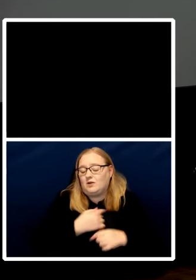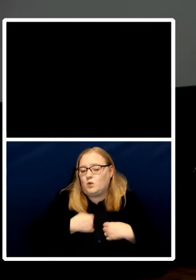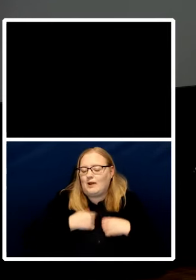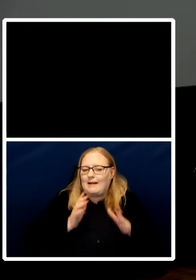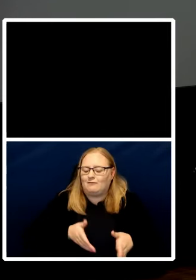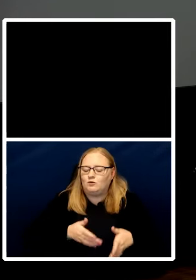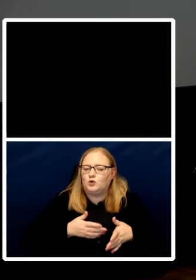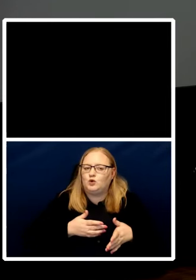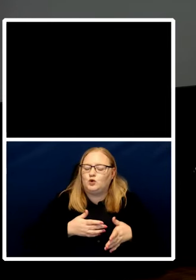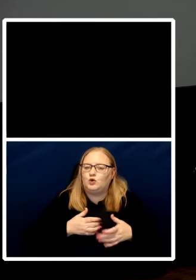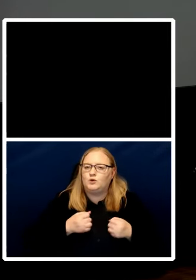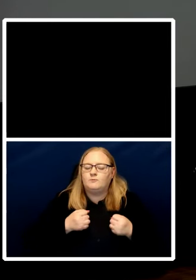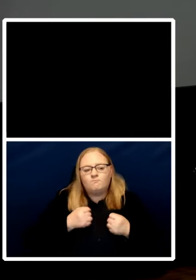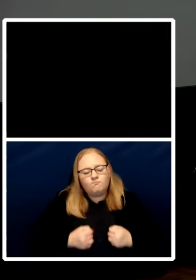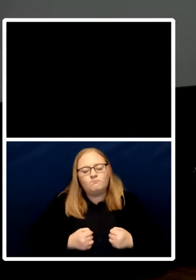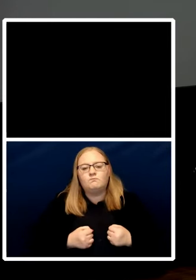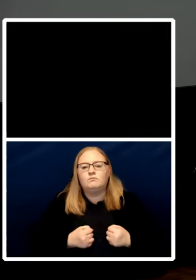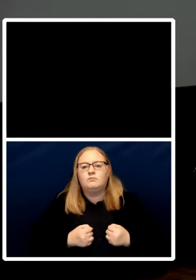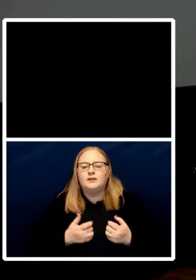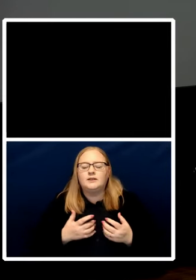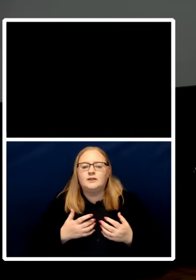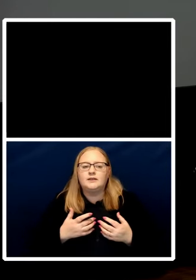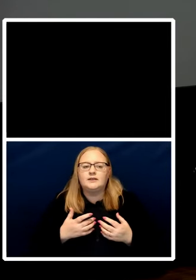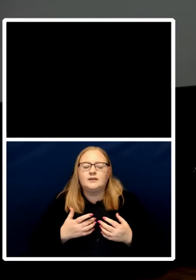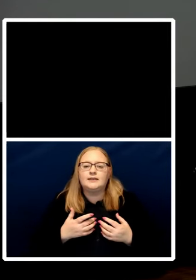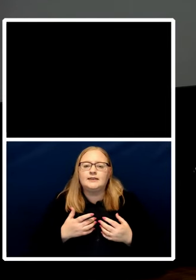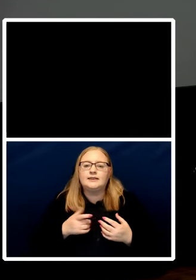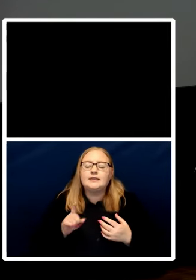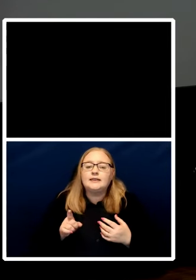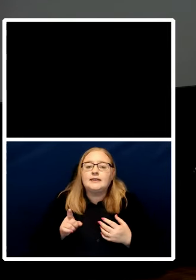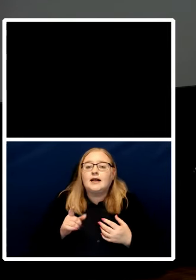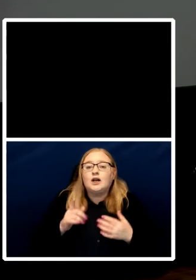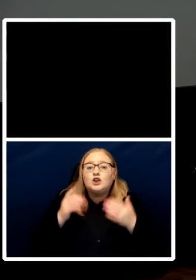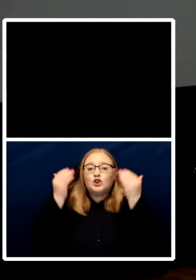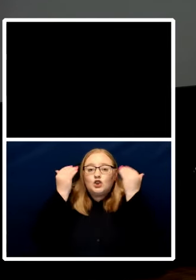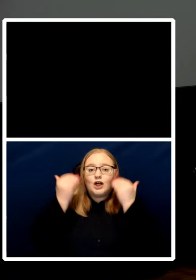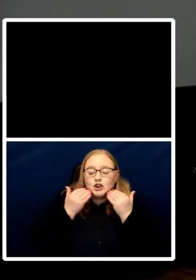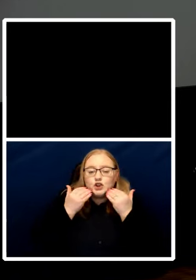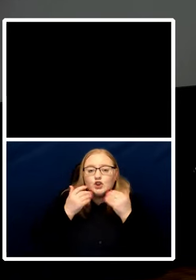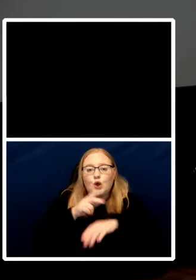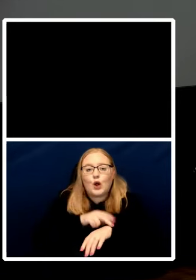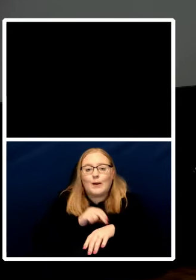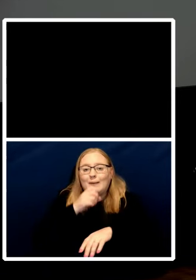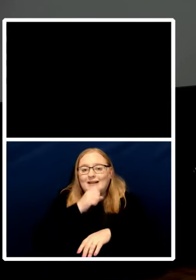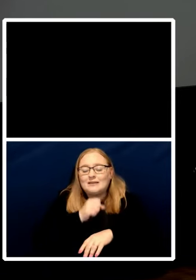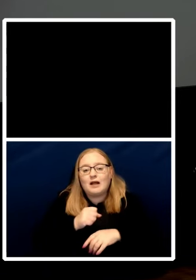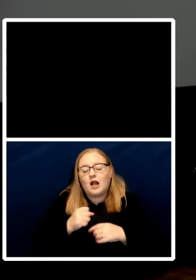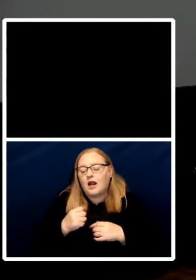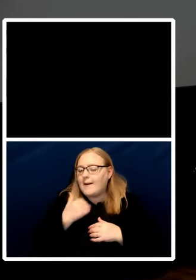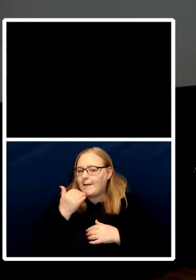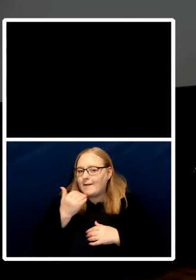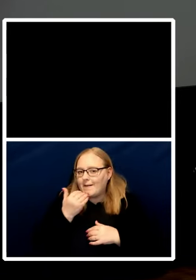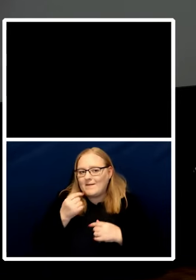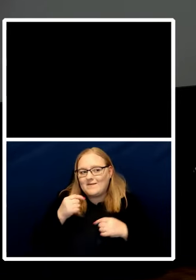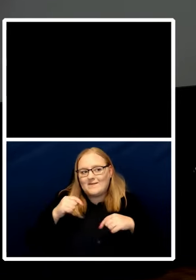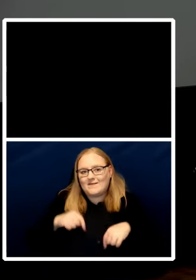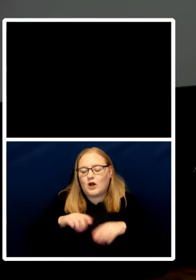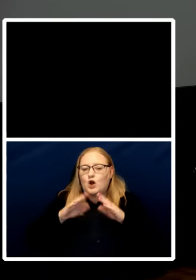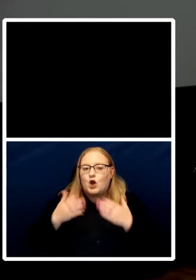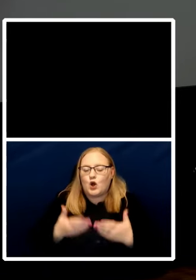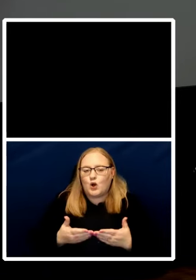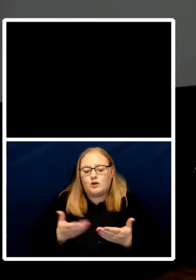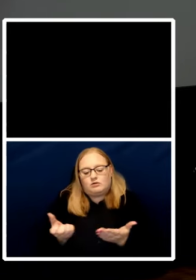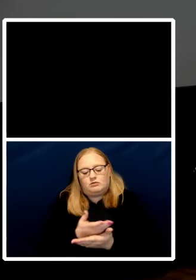judges or policemen on earth to ensure a decent society or or